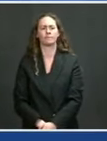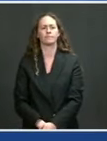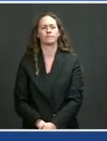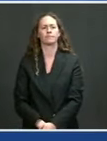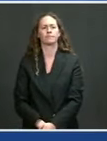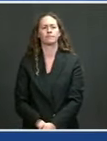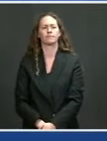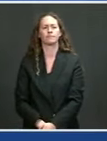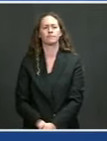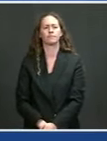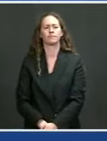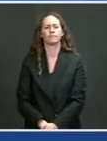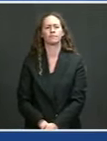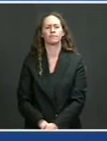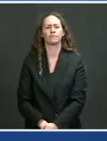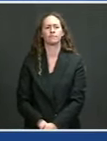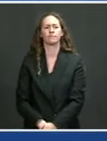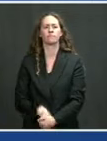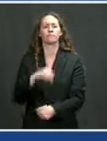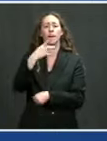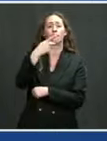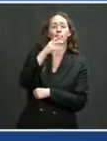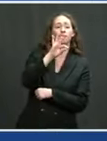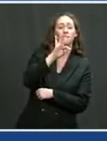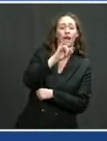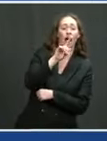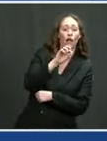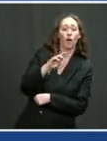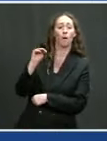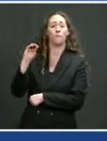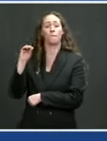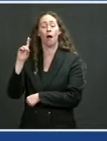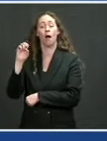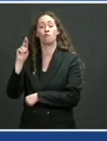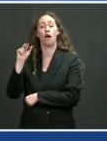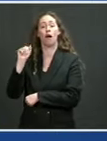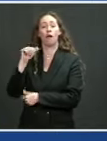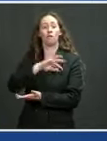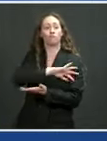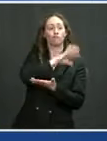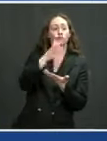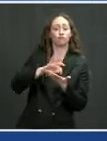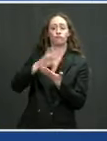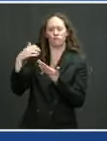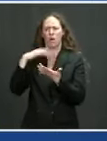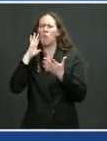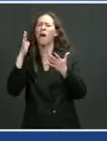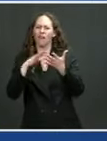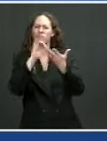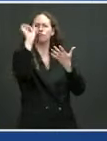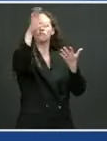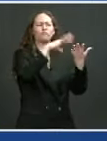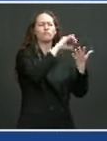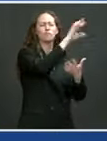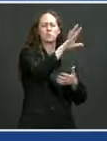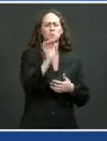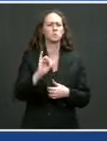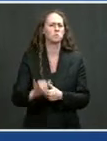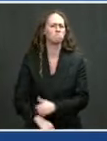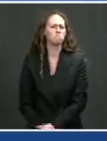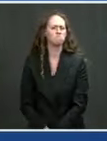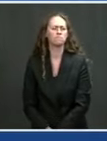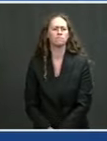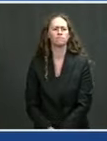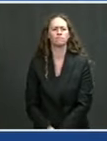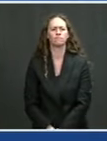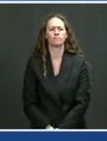as they become available with the rest of the world as well. These are vaccinations and vaccines that are authorized